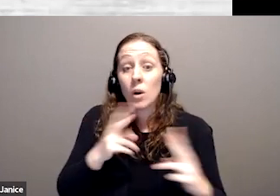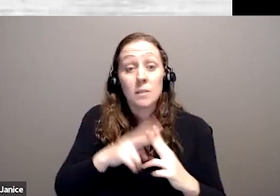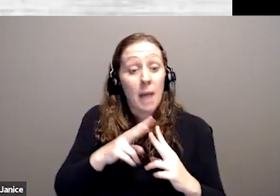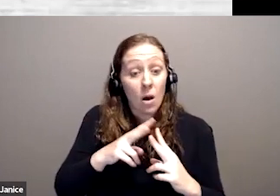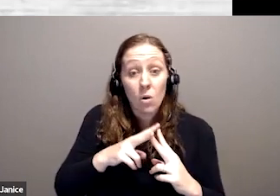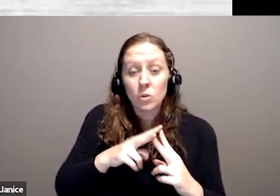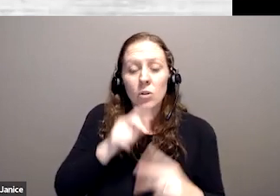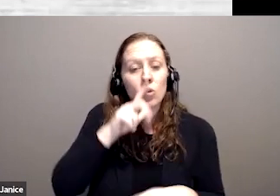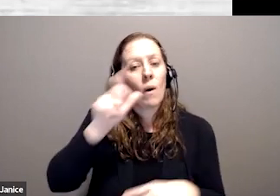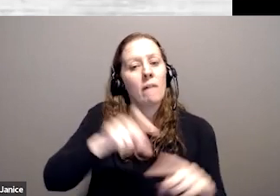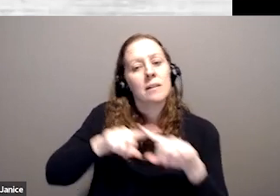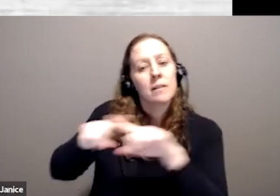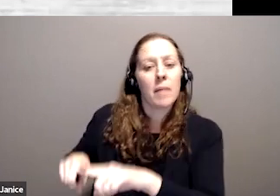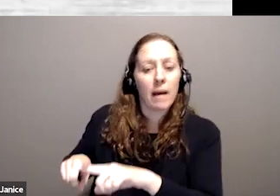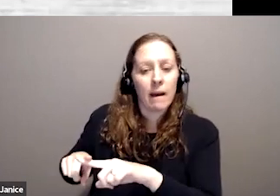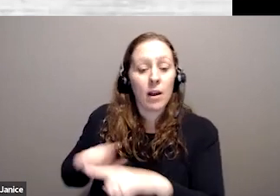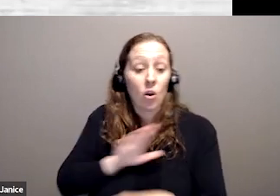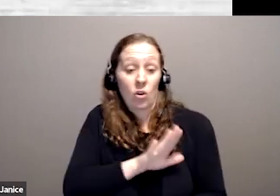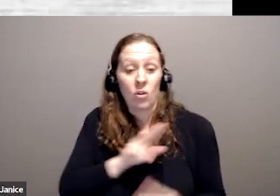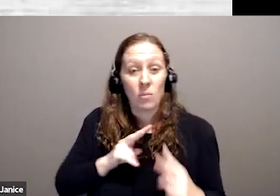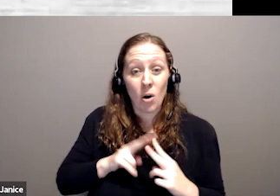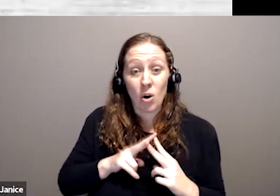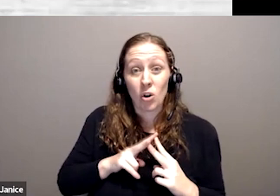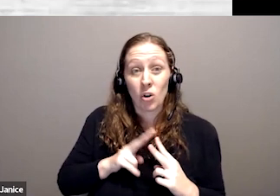not have to depend on her partner.